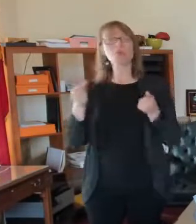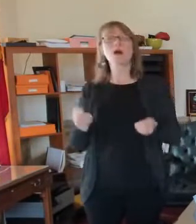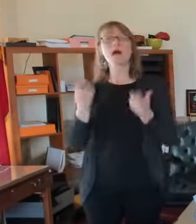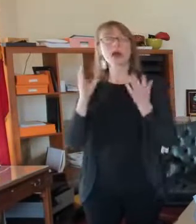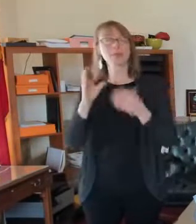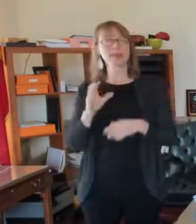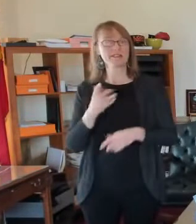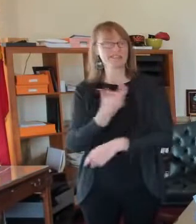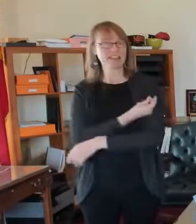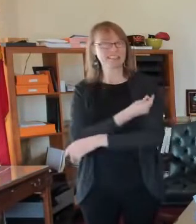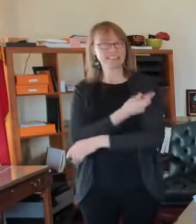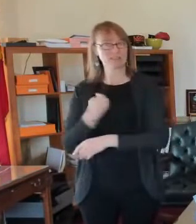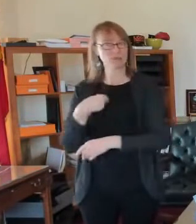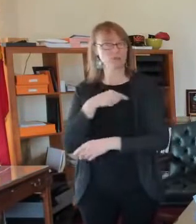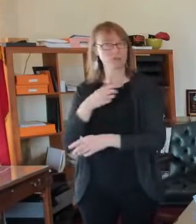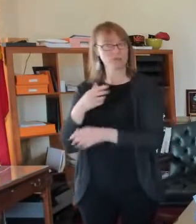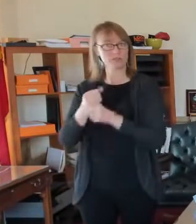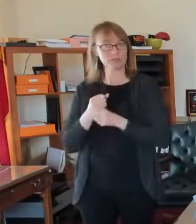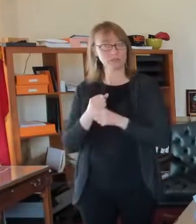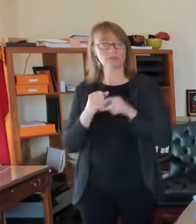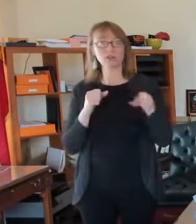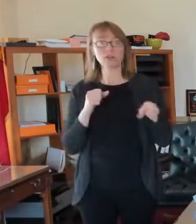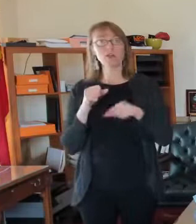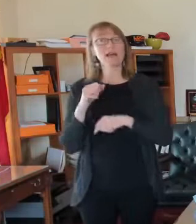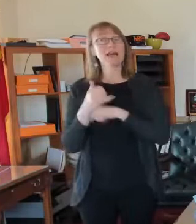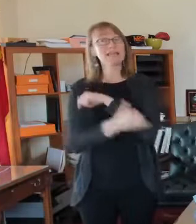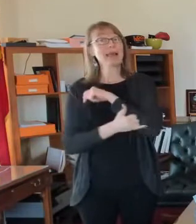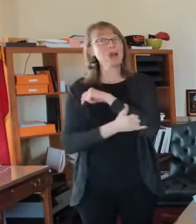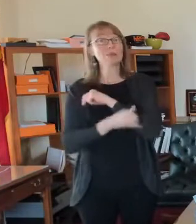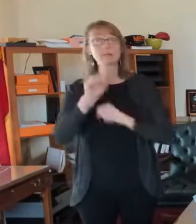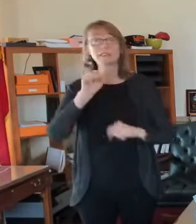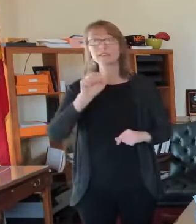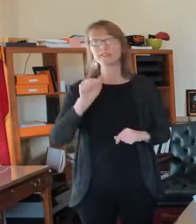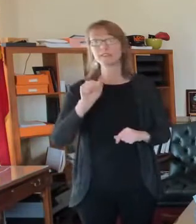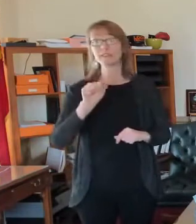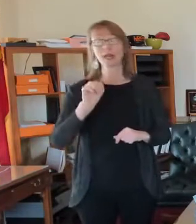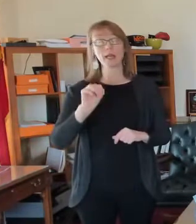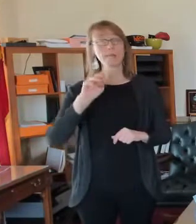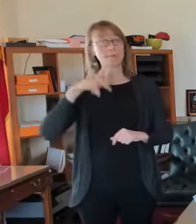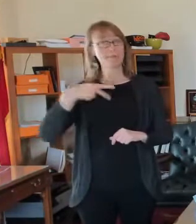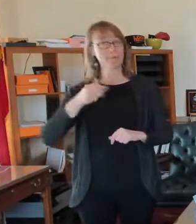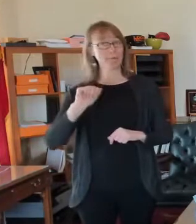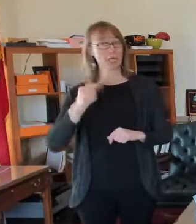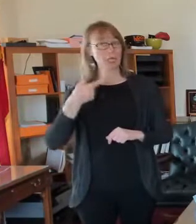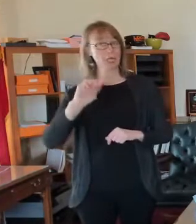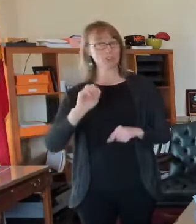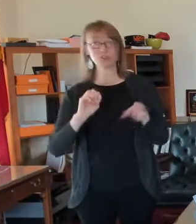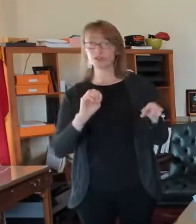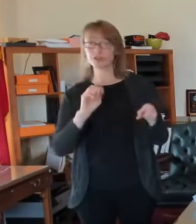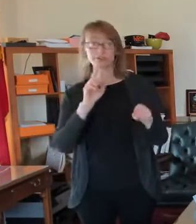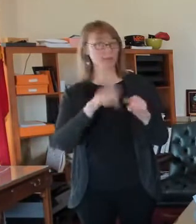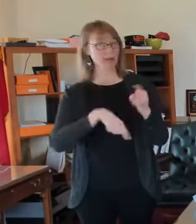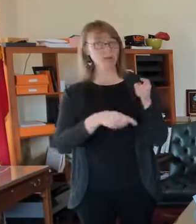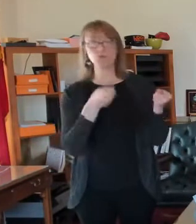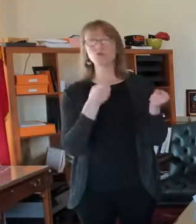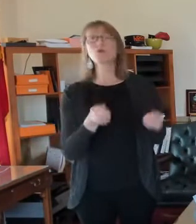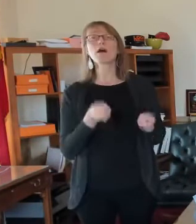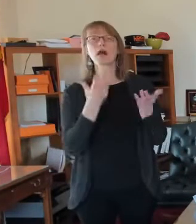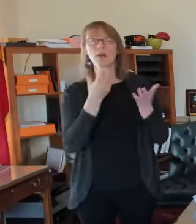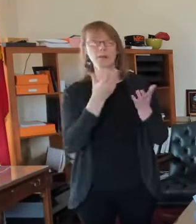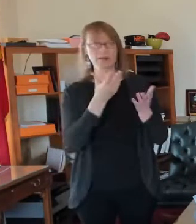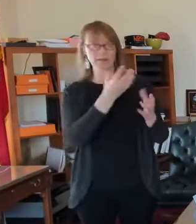what is happening. We have worked with the state, uh, to, to get, uh,